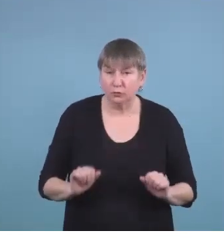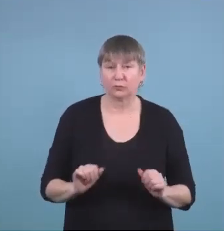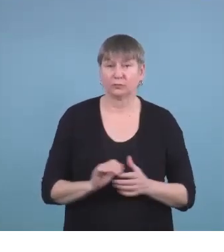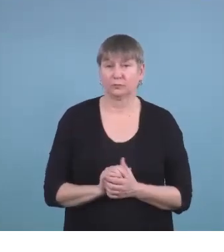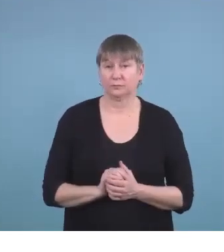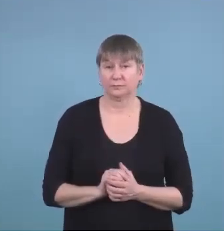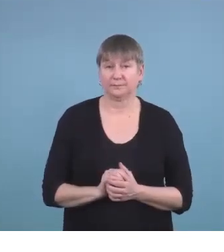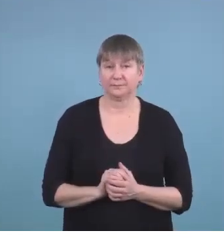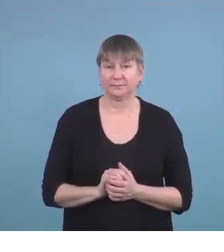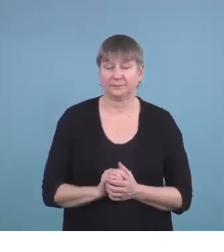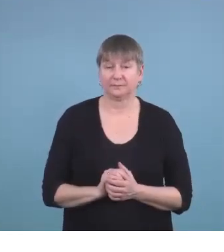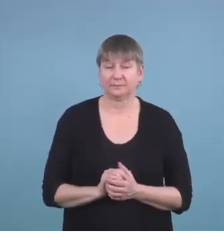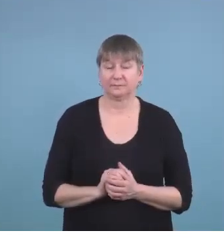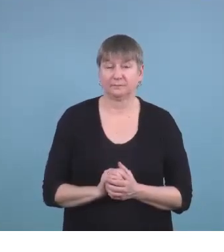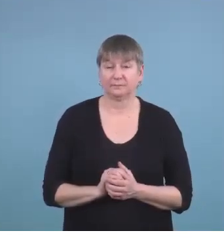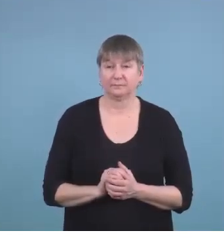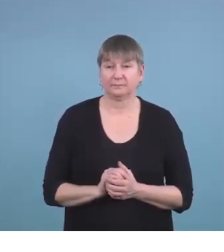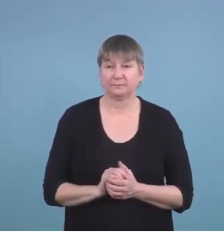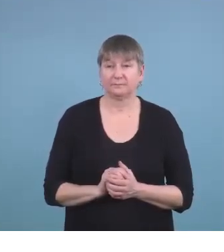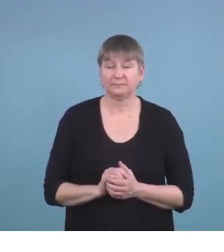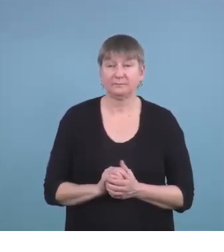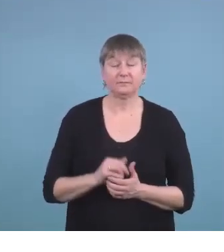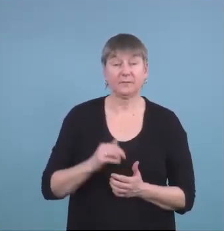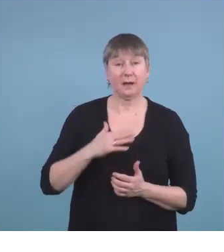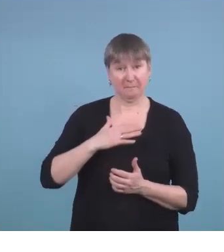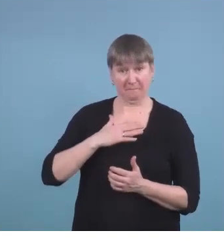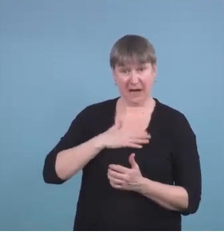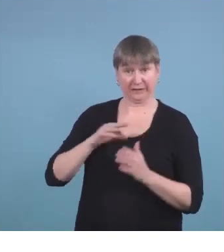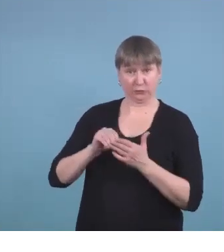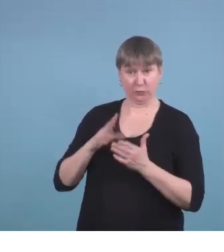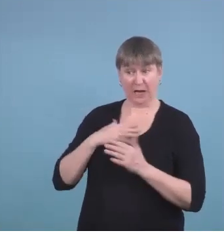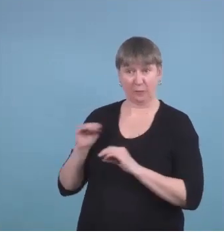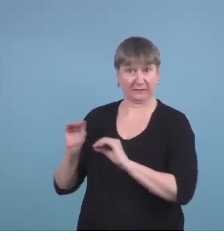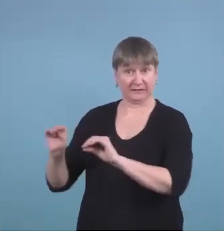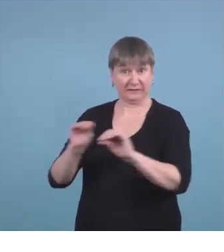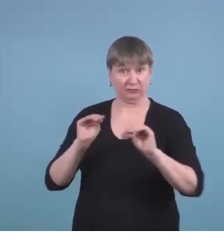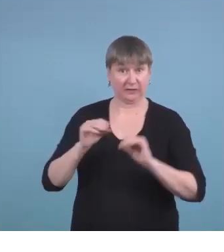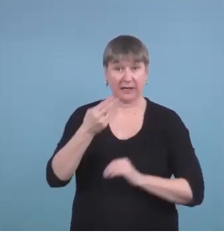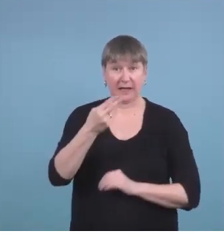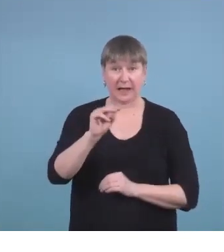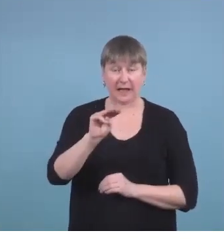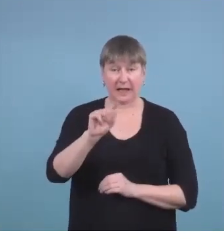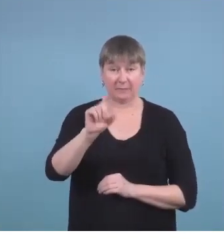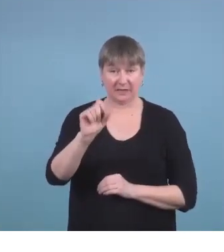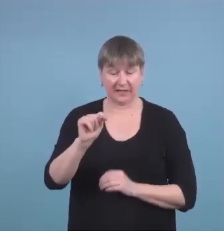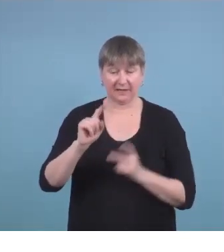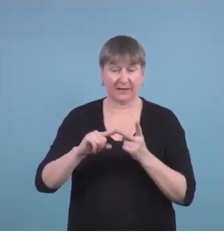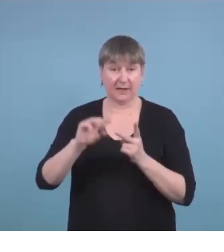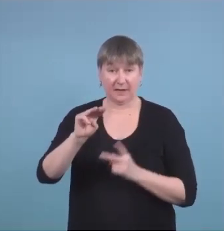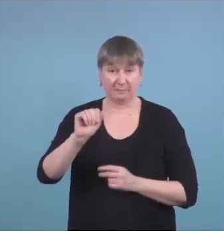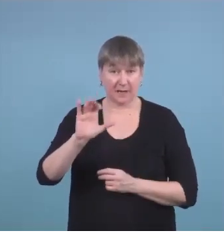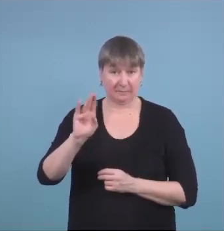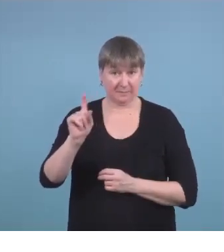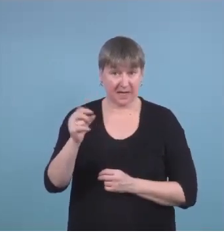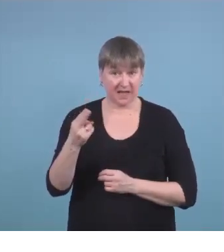so my students who I taught Hamlet and Macbeth to they completed their